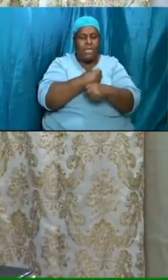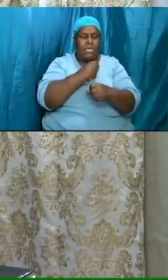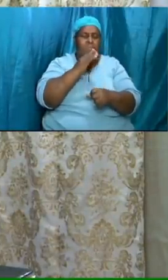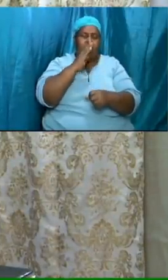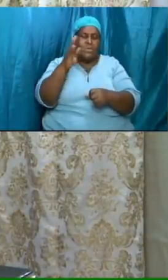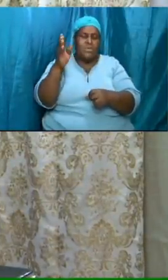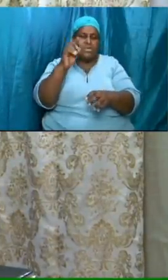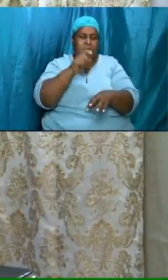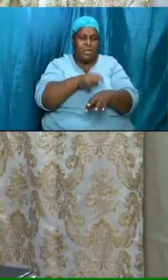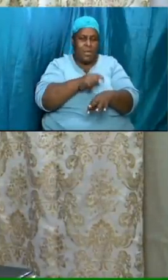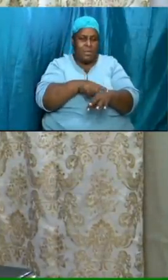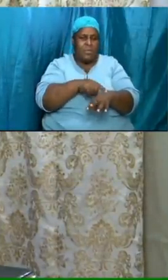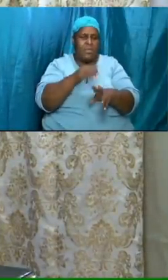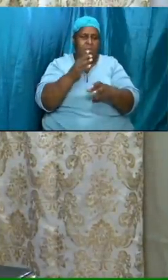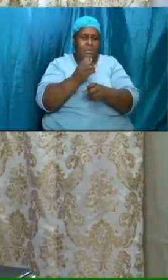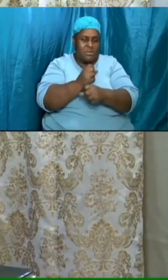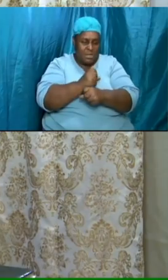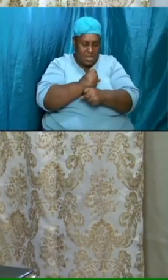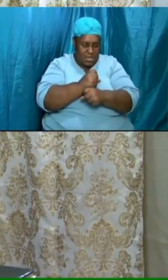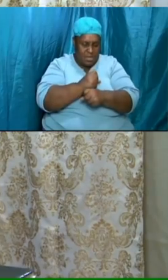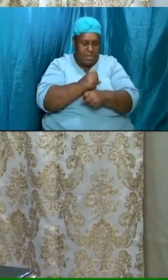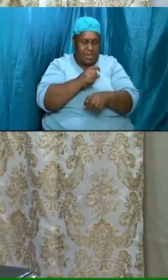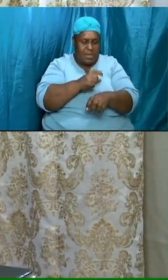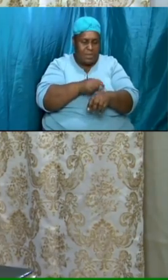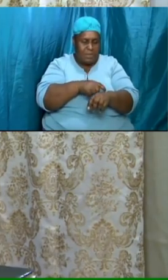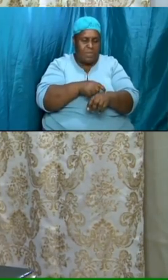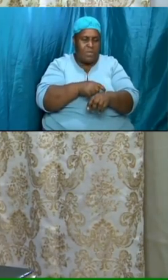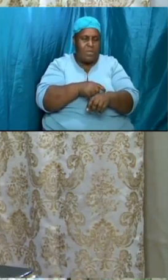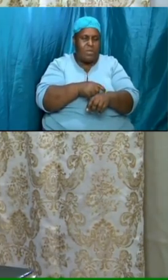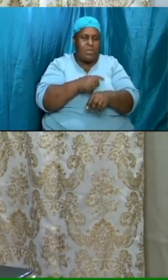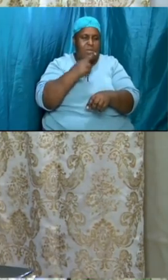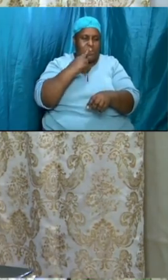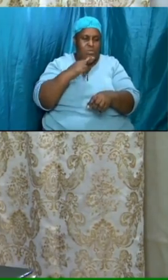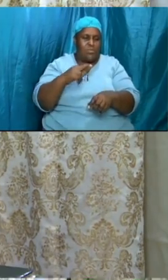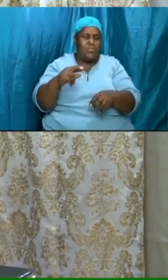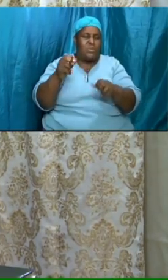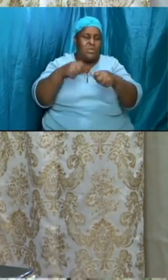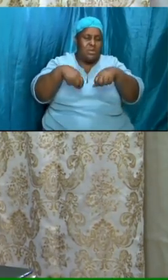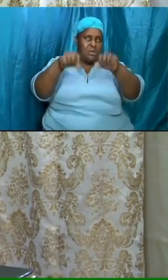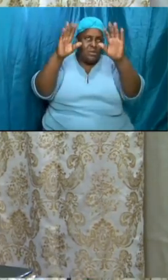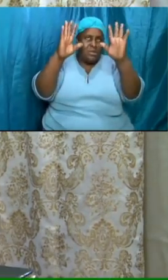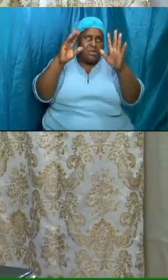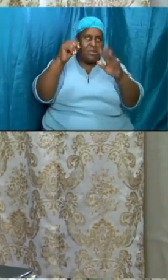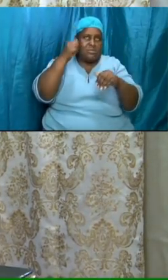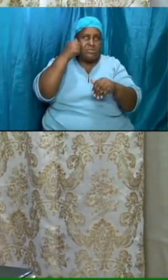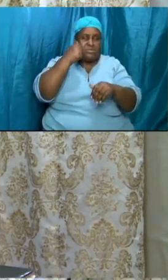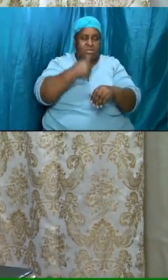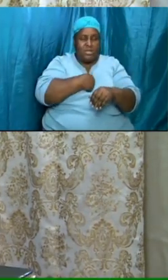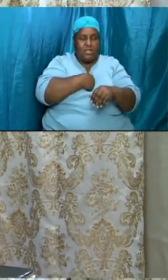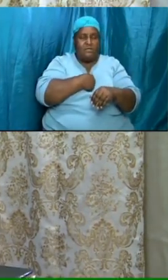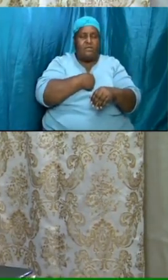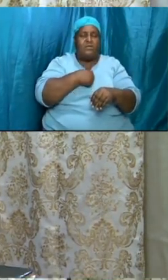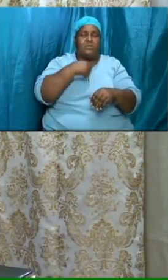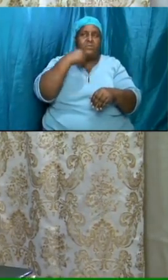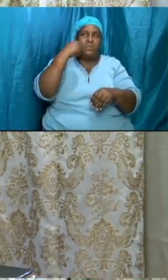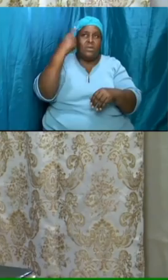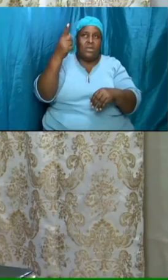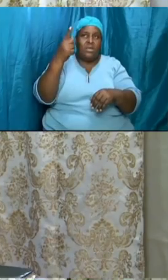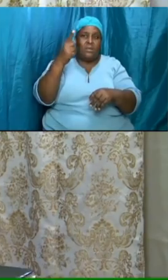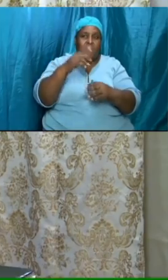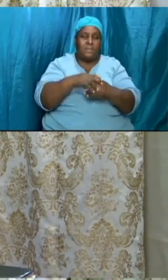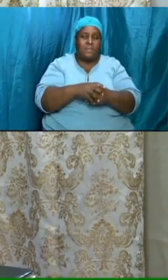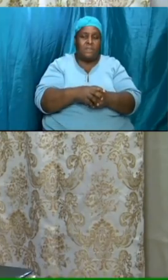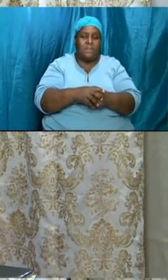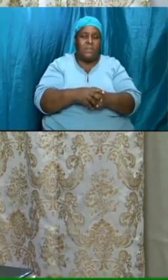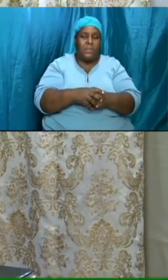that we take to rededicate ourselves to him given that we broke this evening and injected